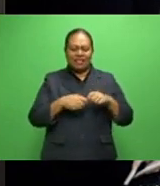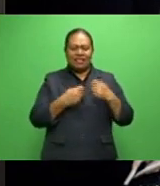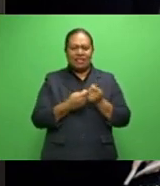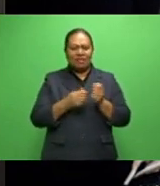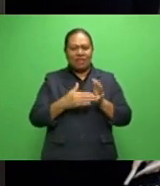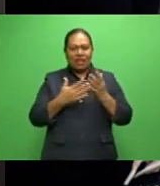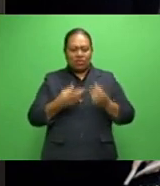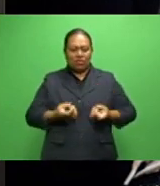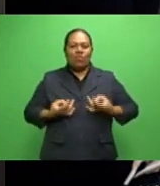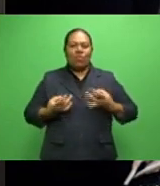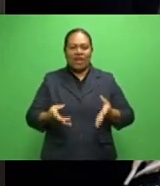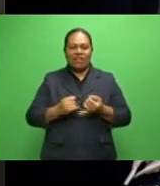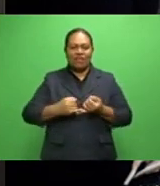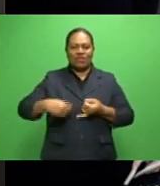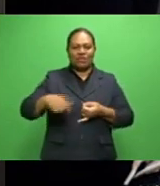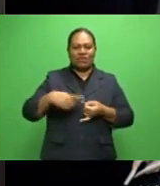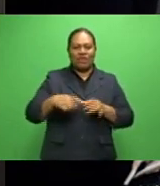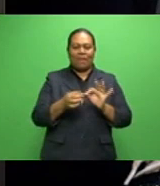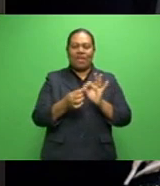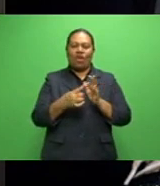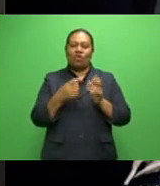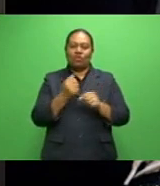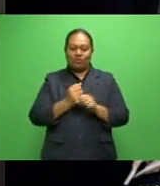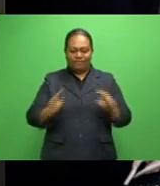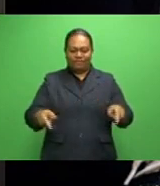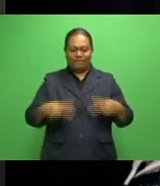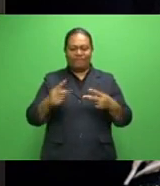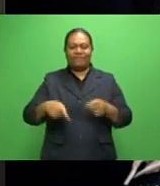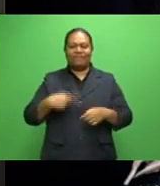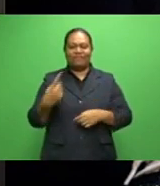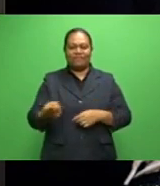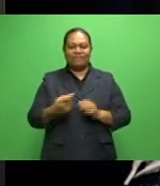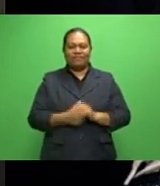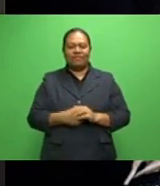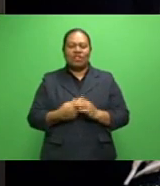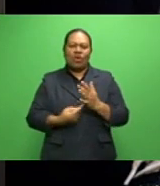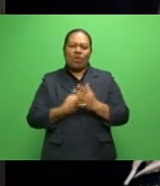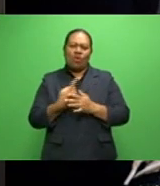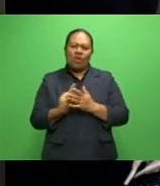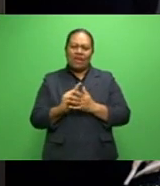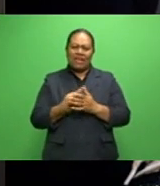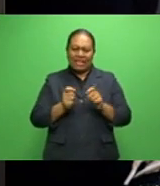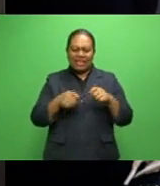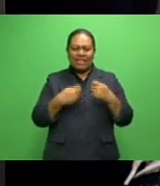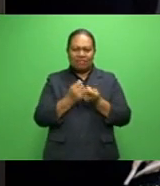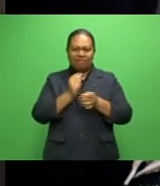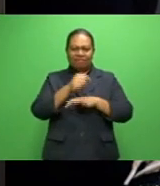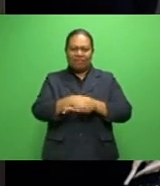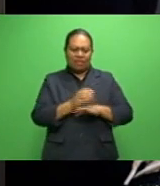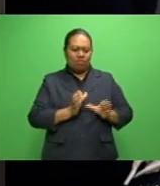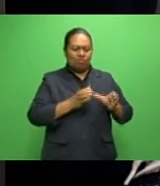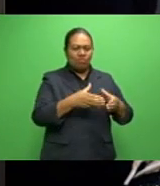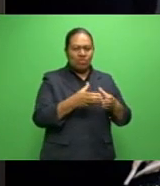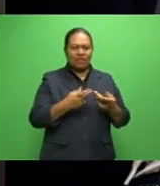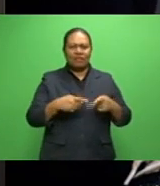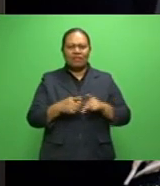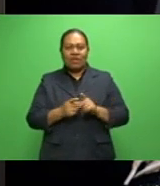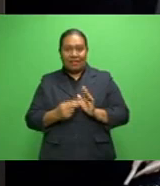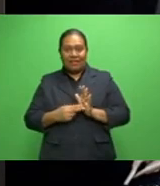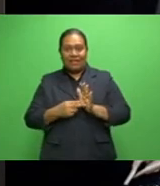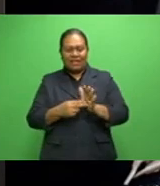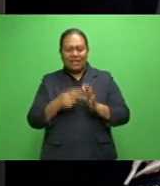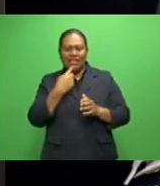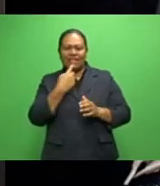super side in their BOG semifinal tomorrow. Despite being the only unbeaten team from pool play, the Jet Setters believe it's